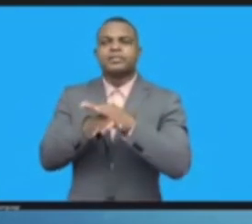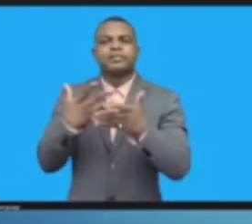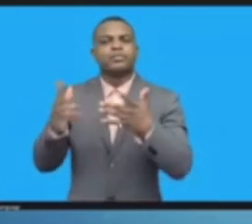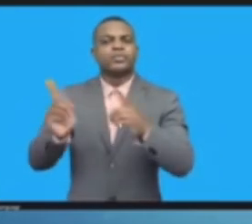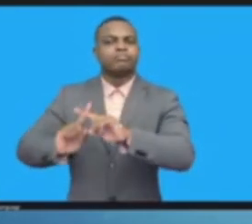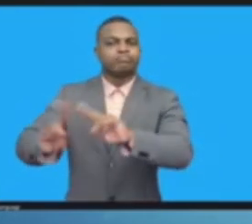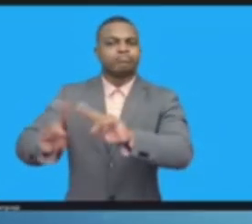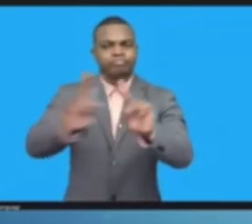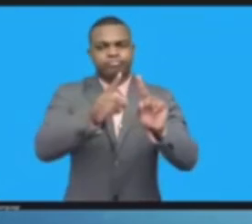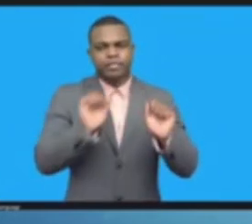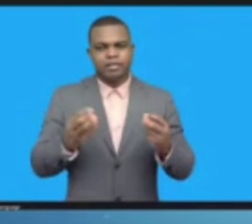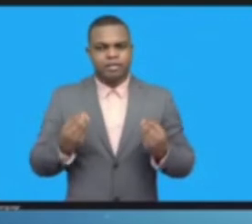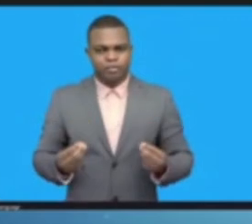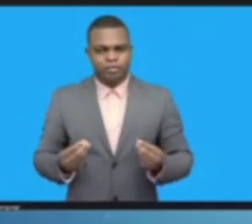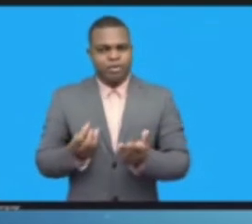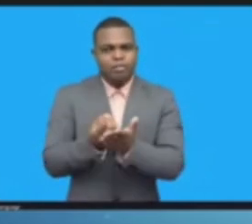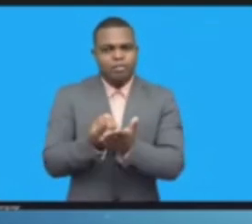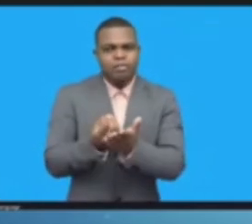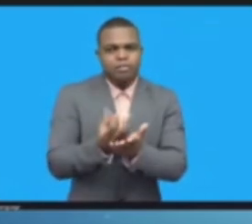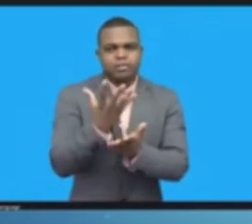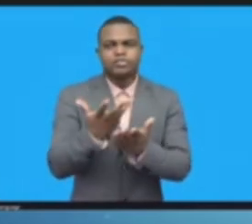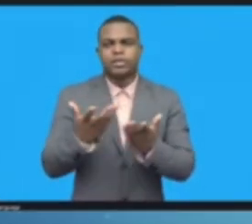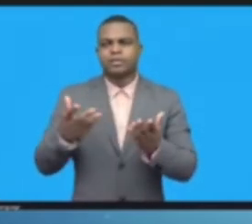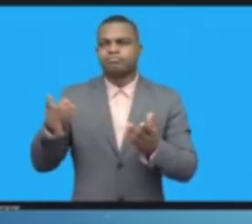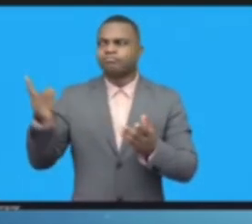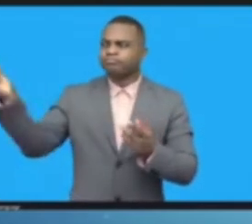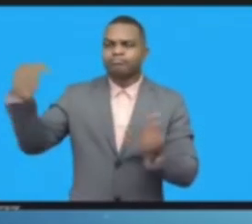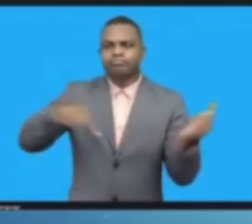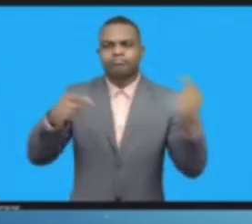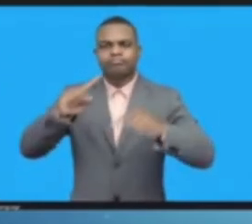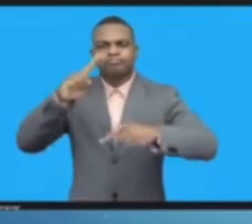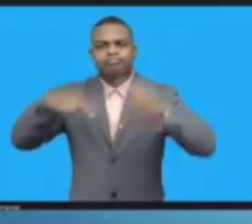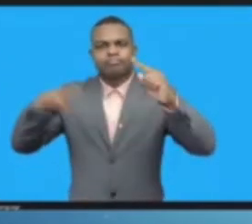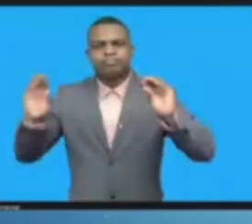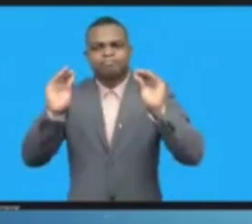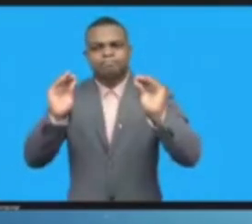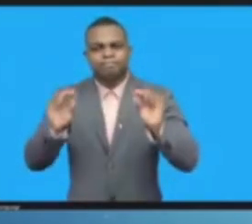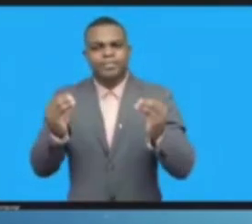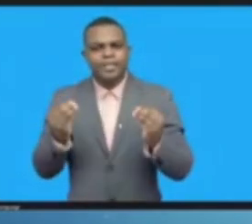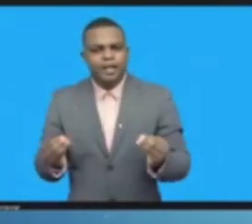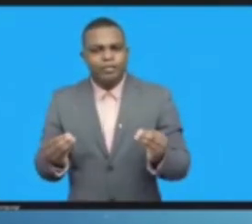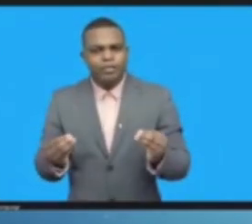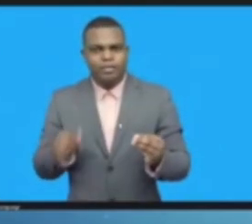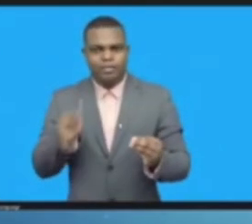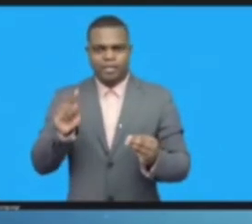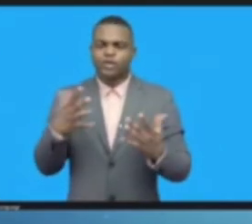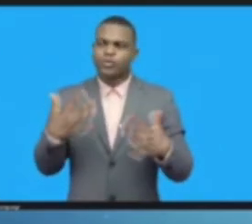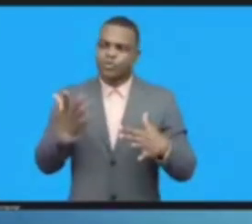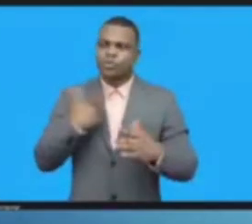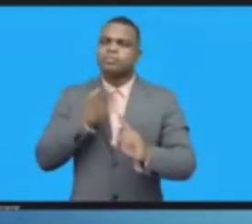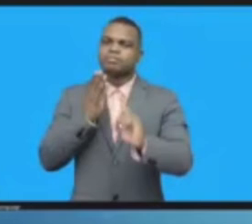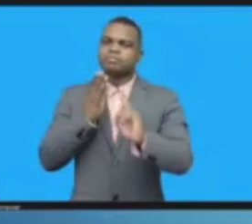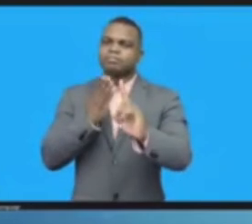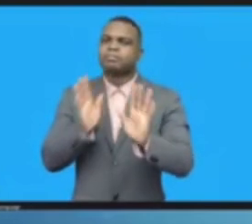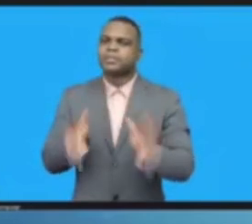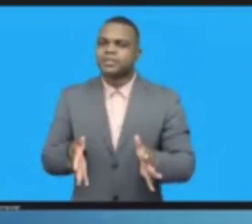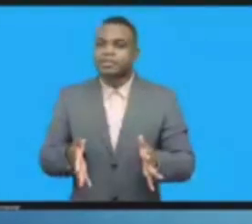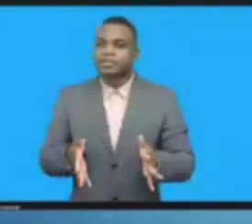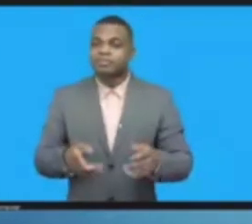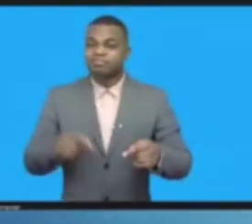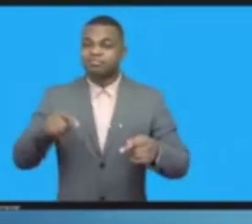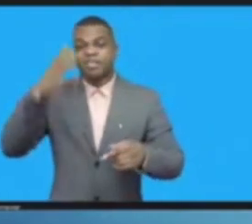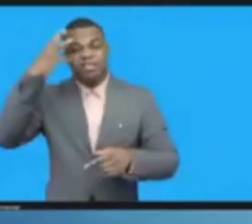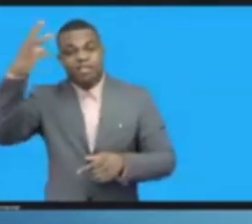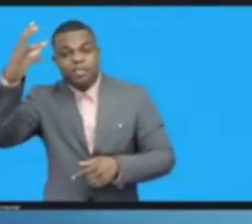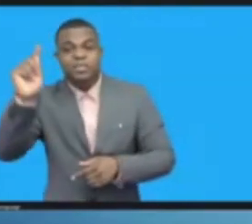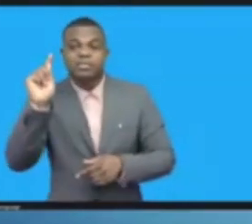big buyer of IT equipment, which is really important to us. And on that note, on Thursday, we are proud to, and I hope you will join us,